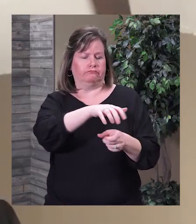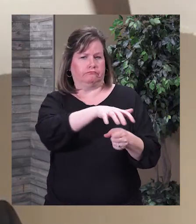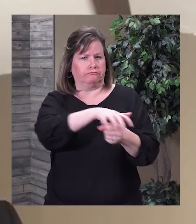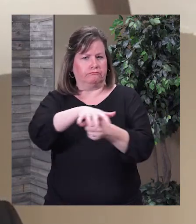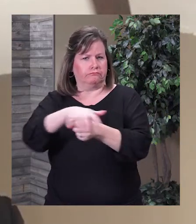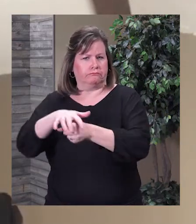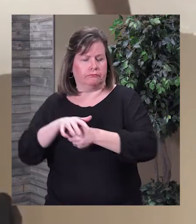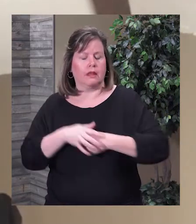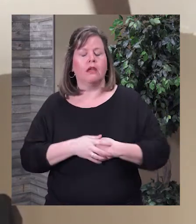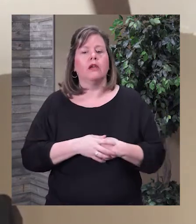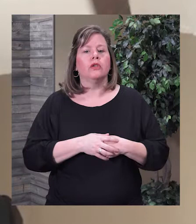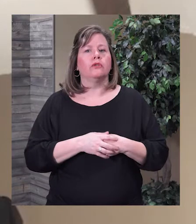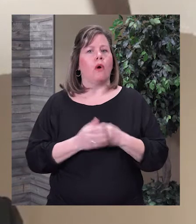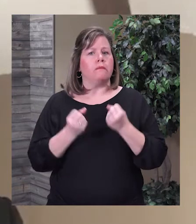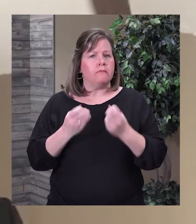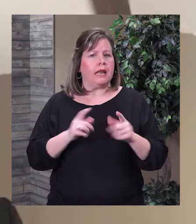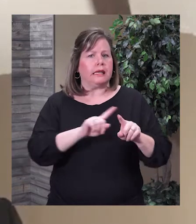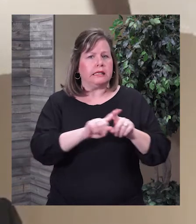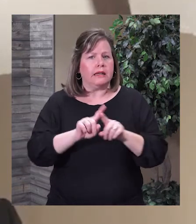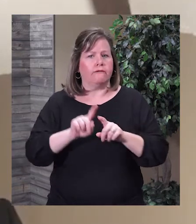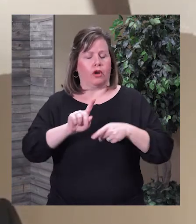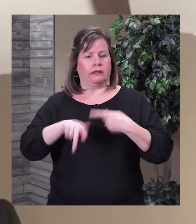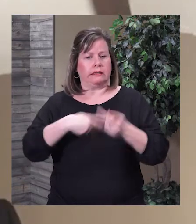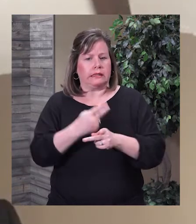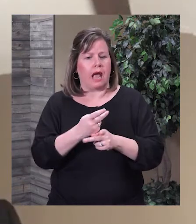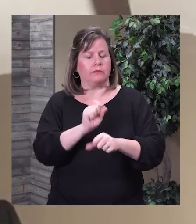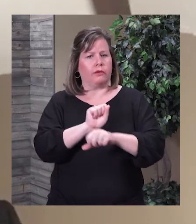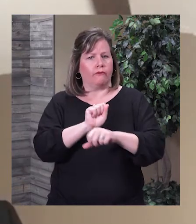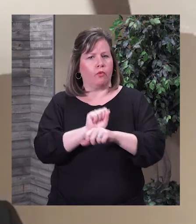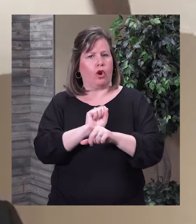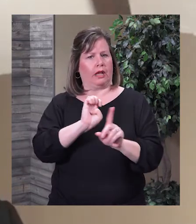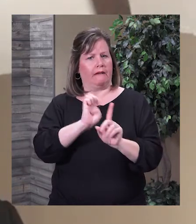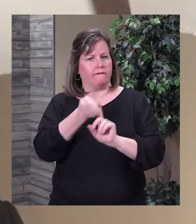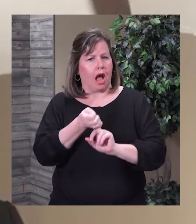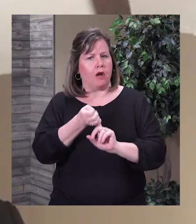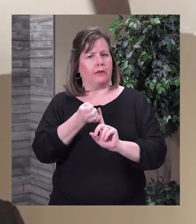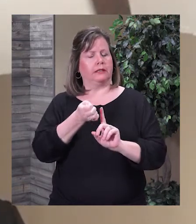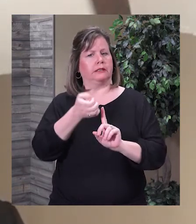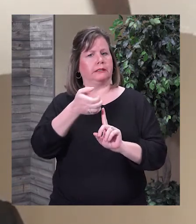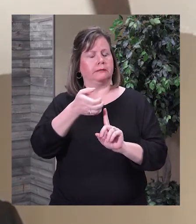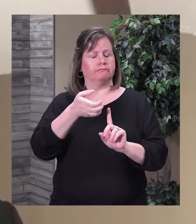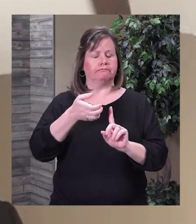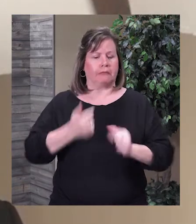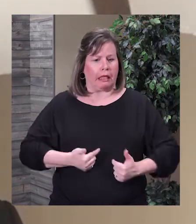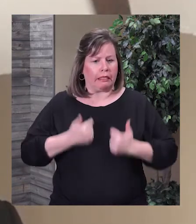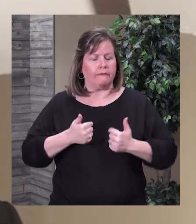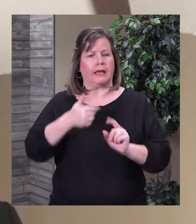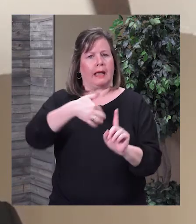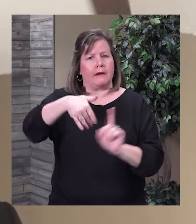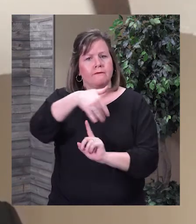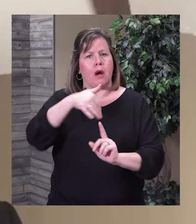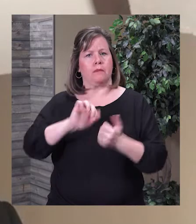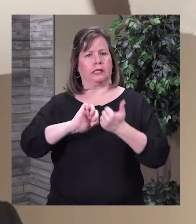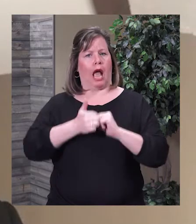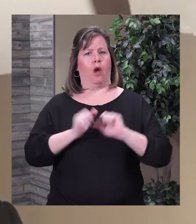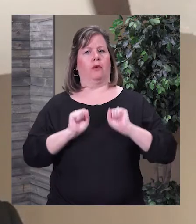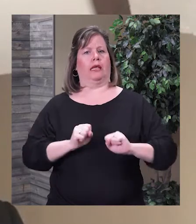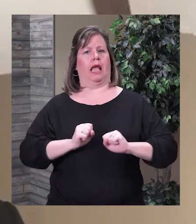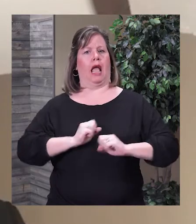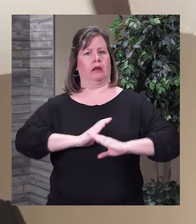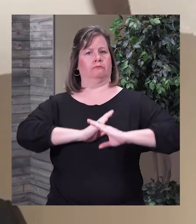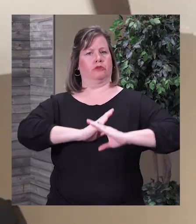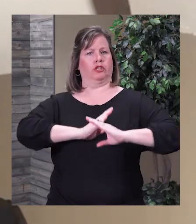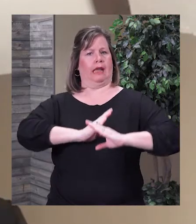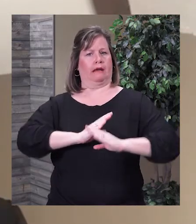in our very many different types of work environments and living environments how do we protect ourselves going forward.